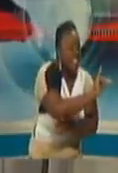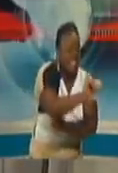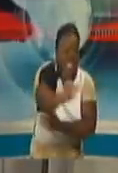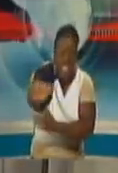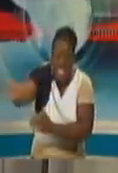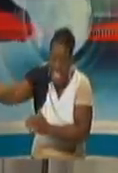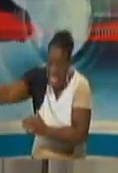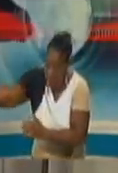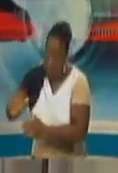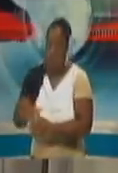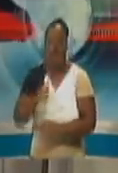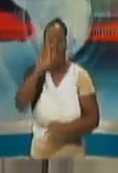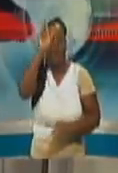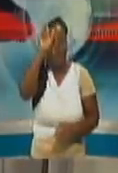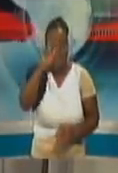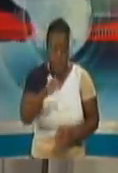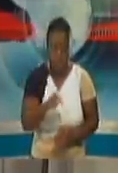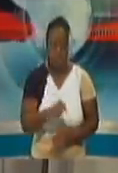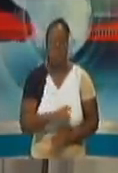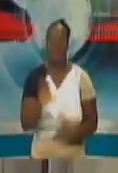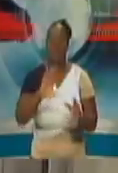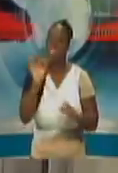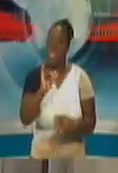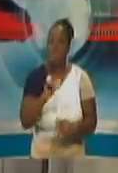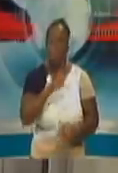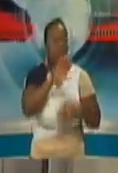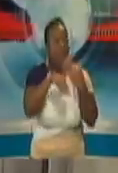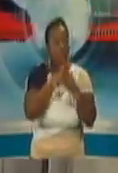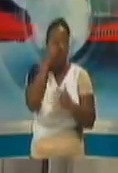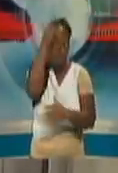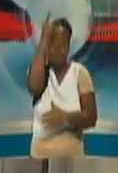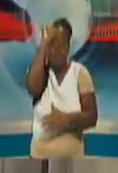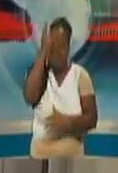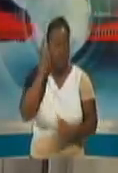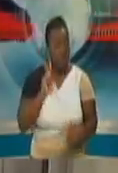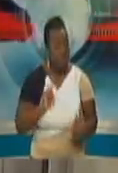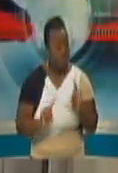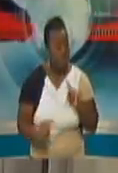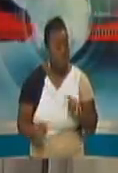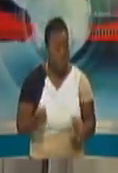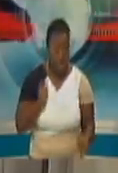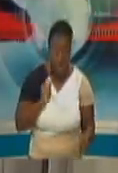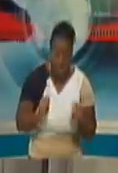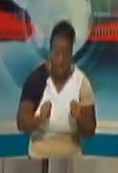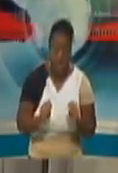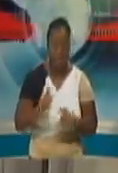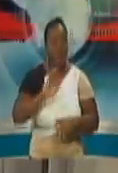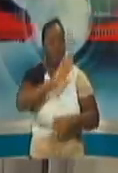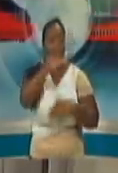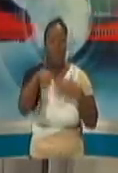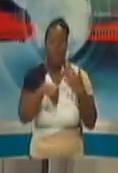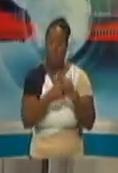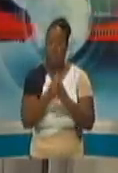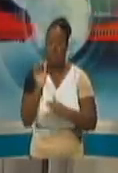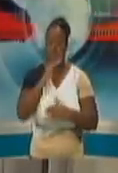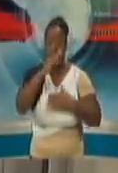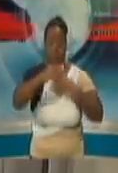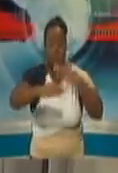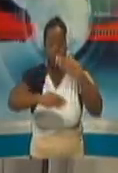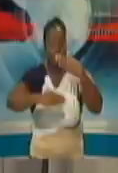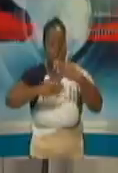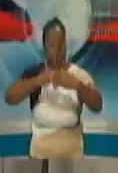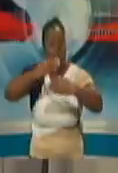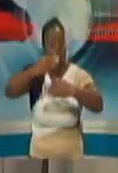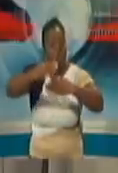that the gene expert machine in Tobago will have to go through. It's the same process that the PCR